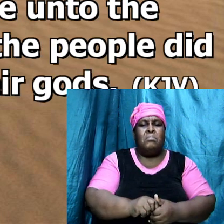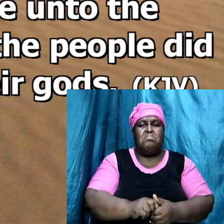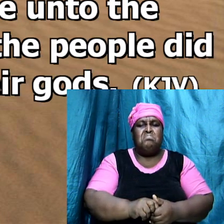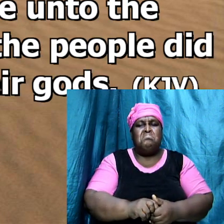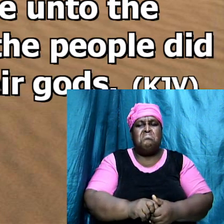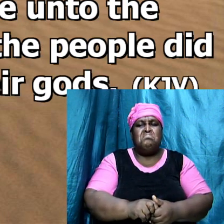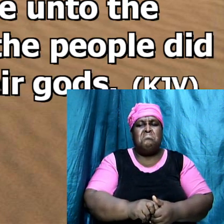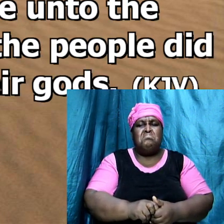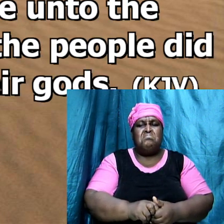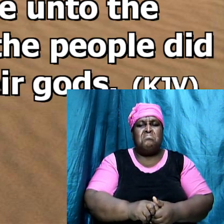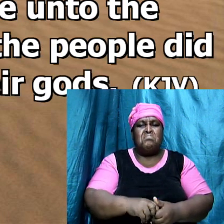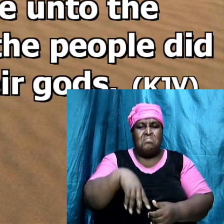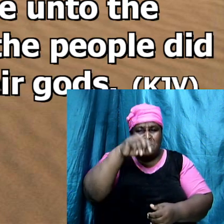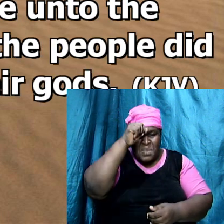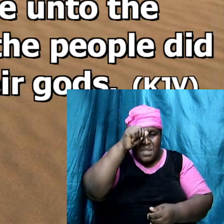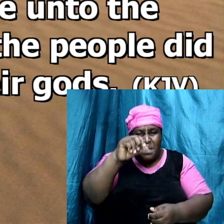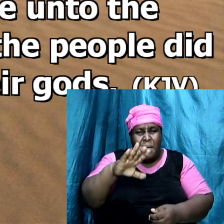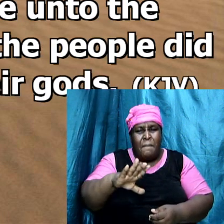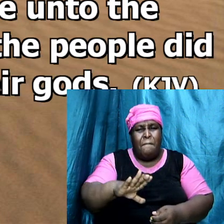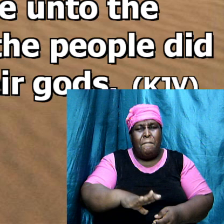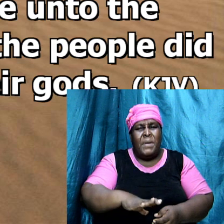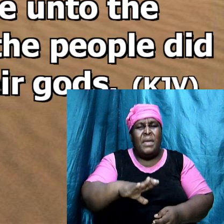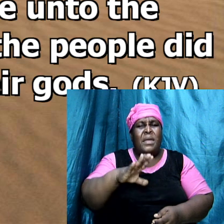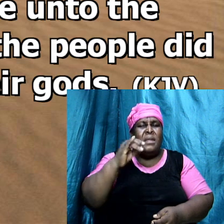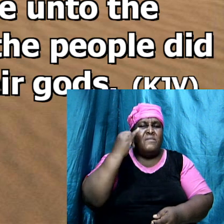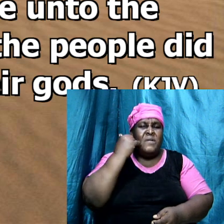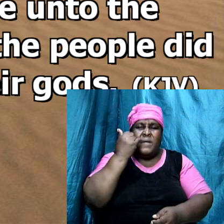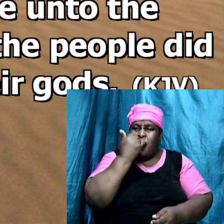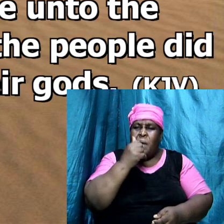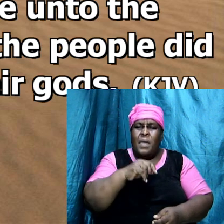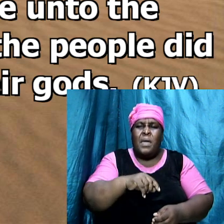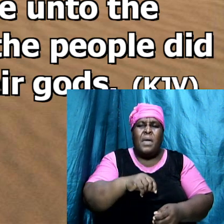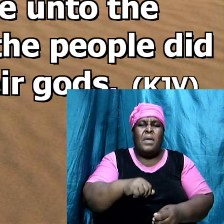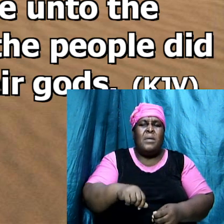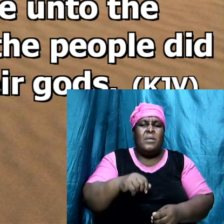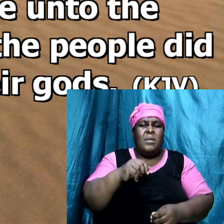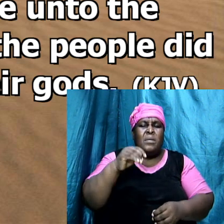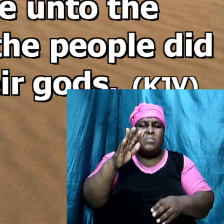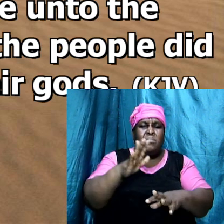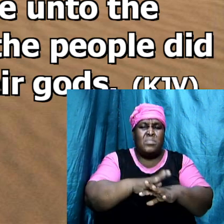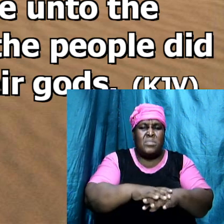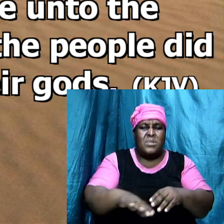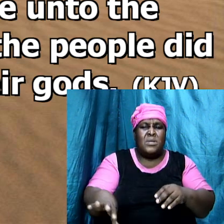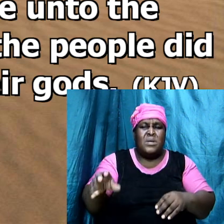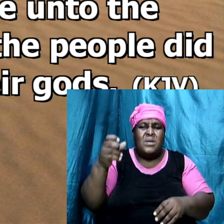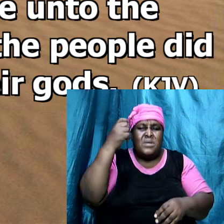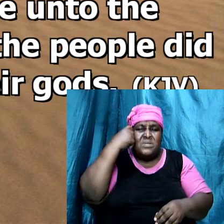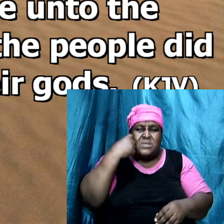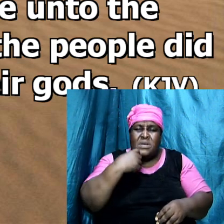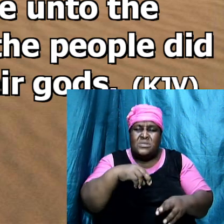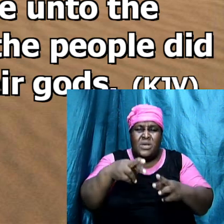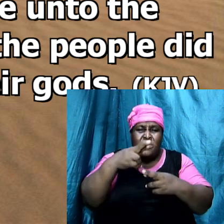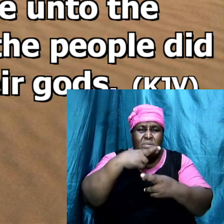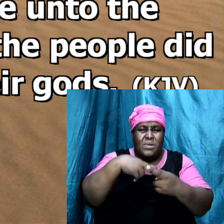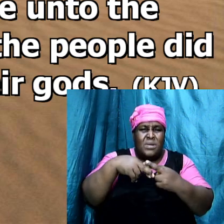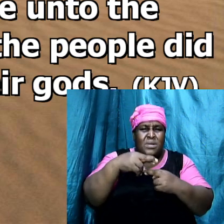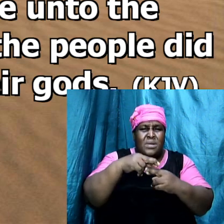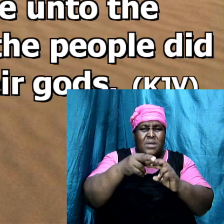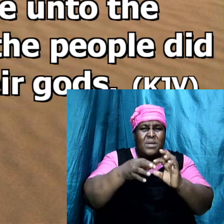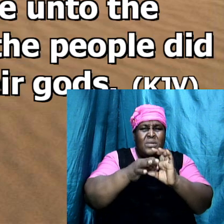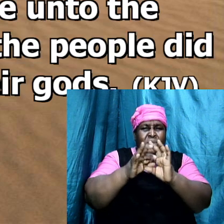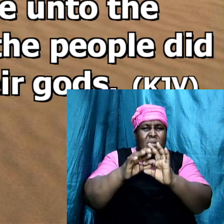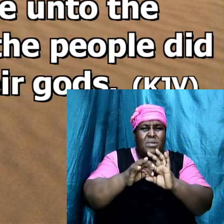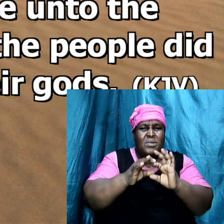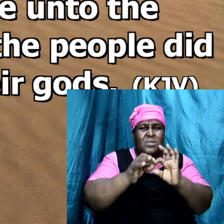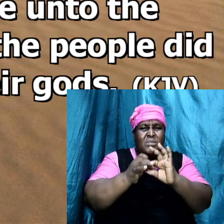The men of Israel literally began to have sexual relationship with